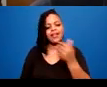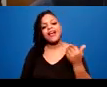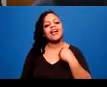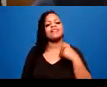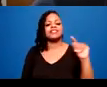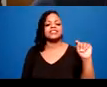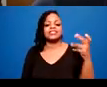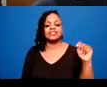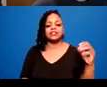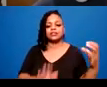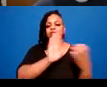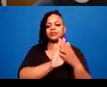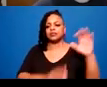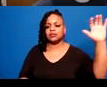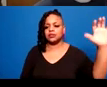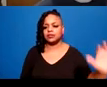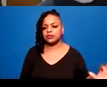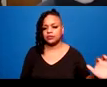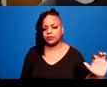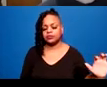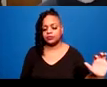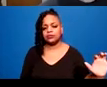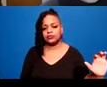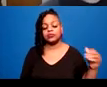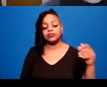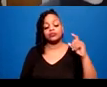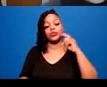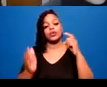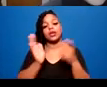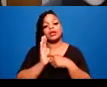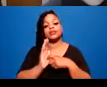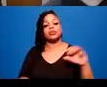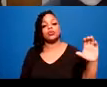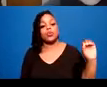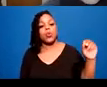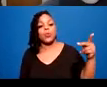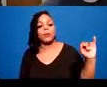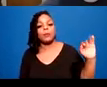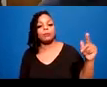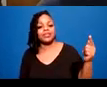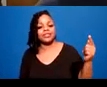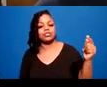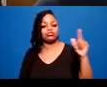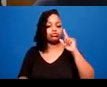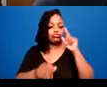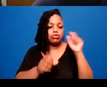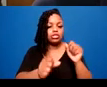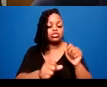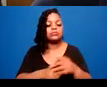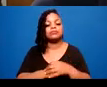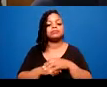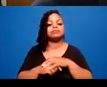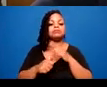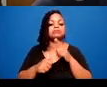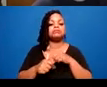Visiting coping strategies. Using a strengths based lens. Highlighting